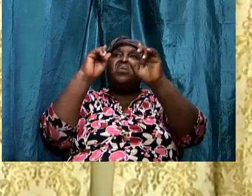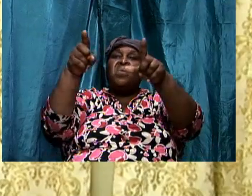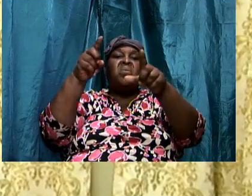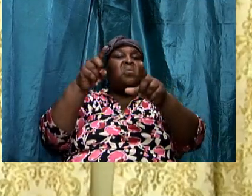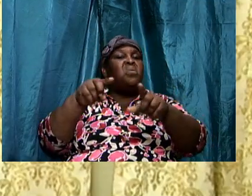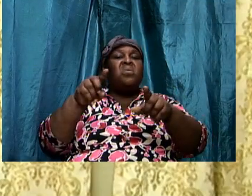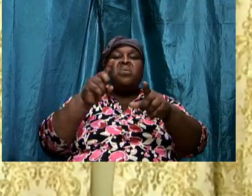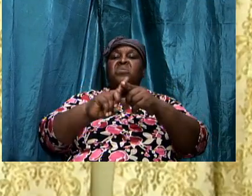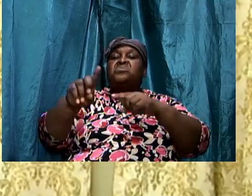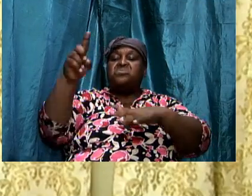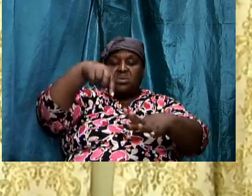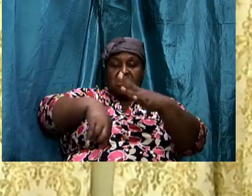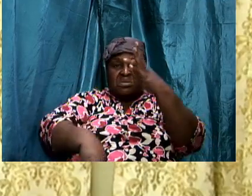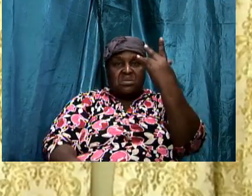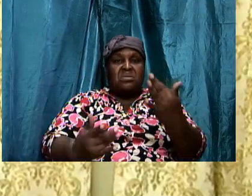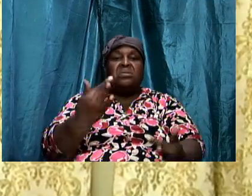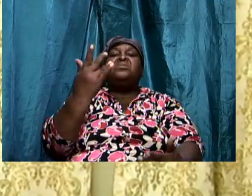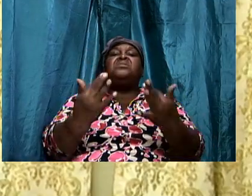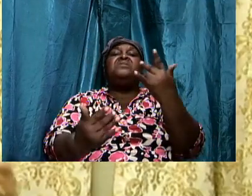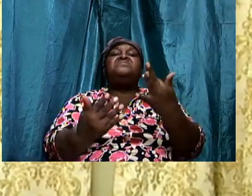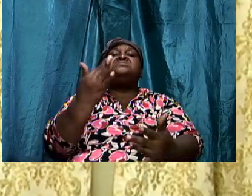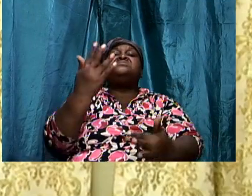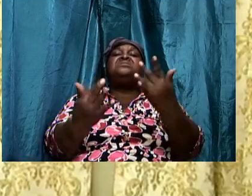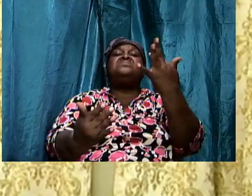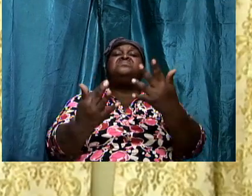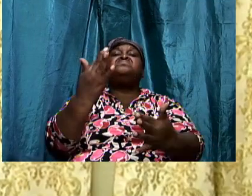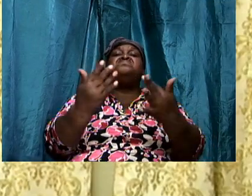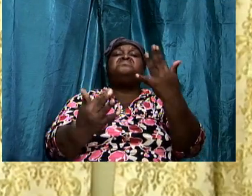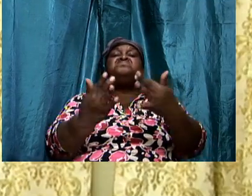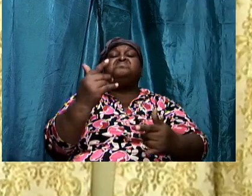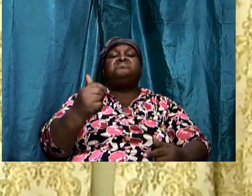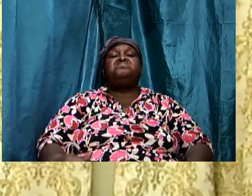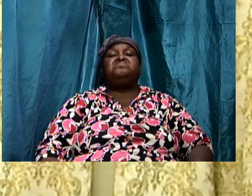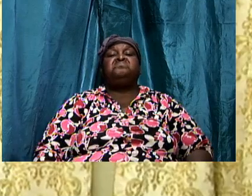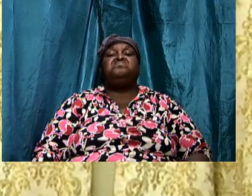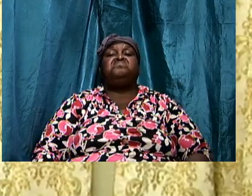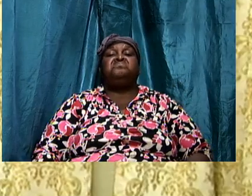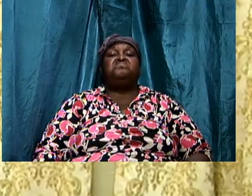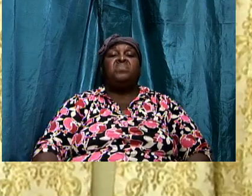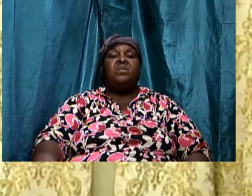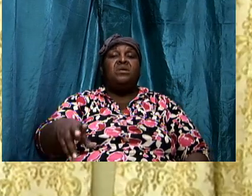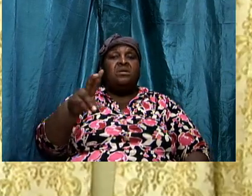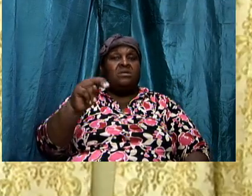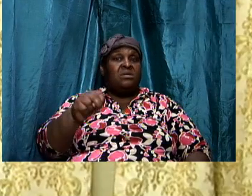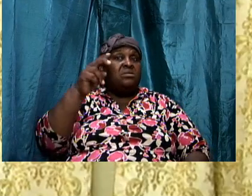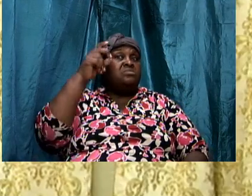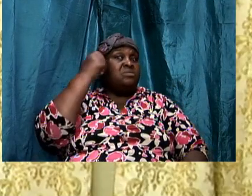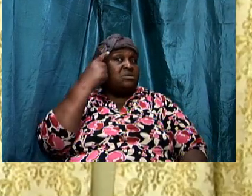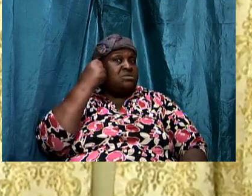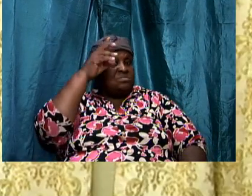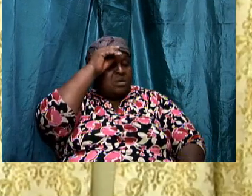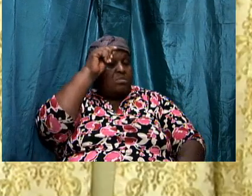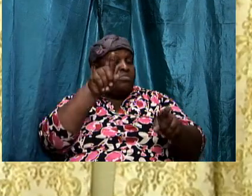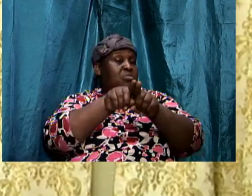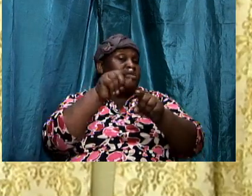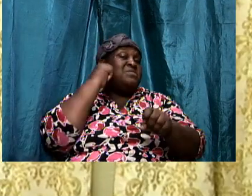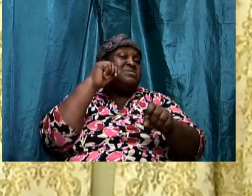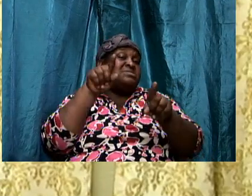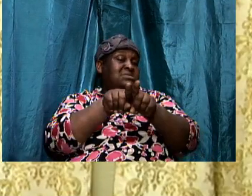devil's hell we need to understand brothers and sisters that in this warfare